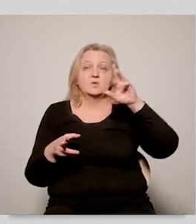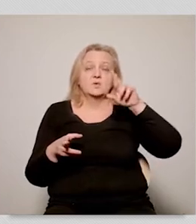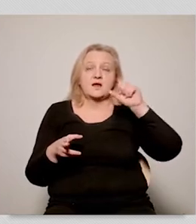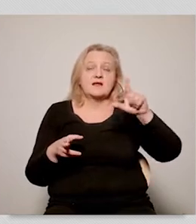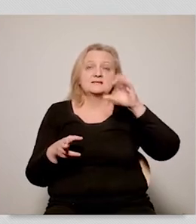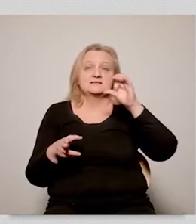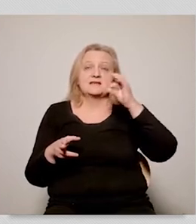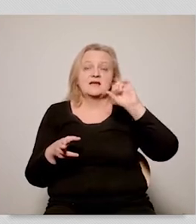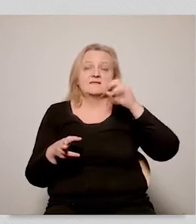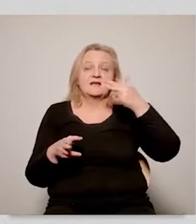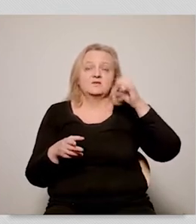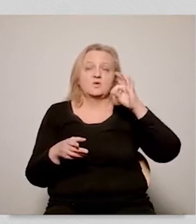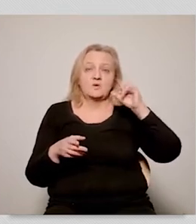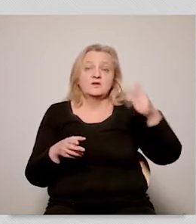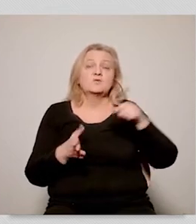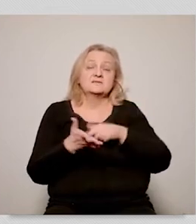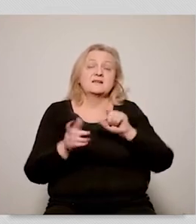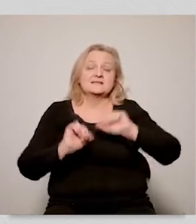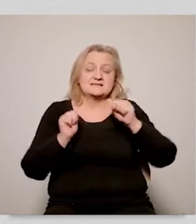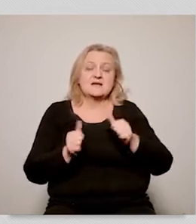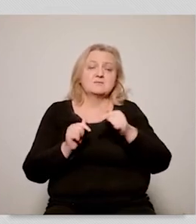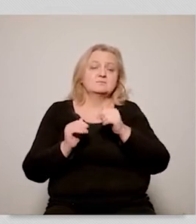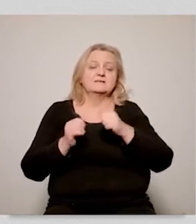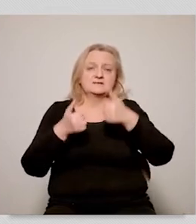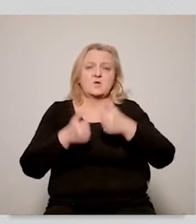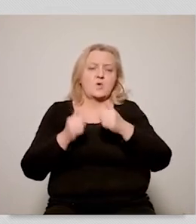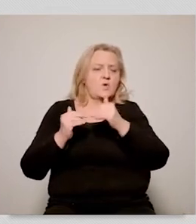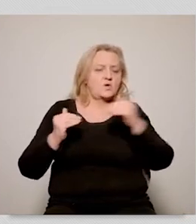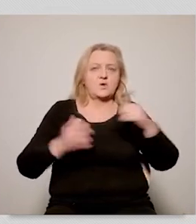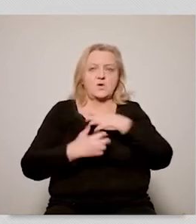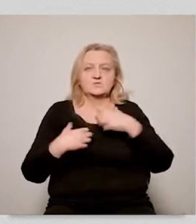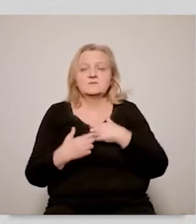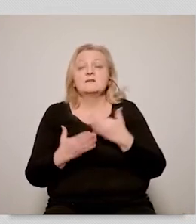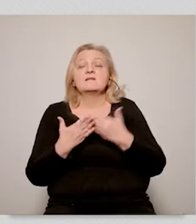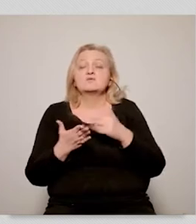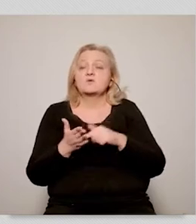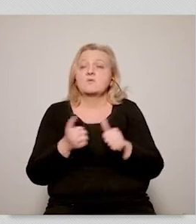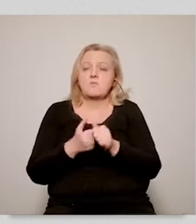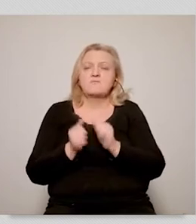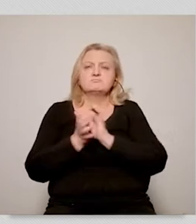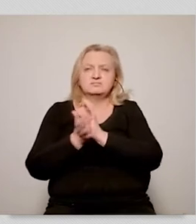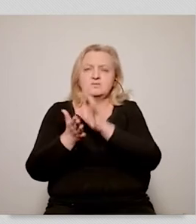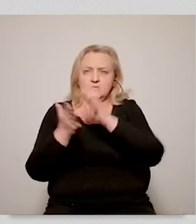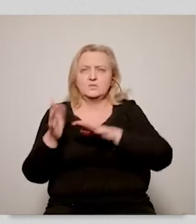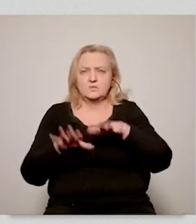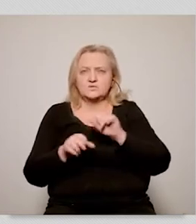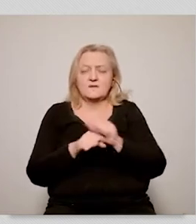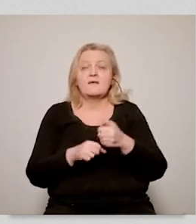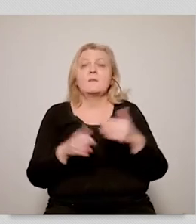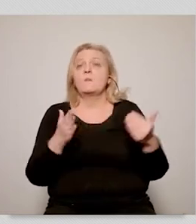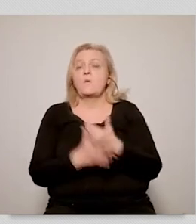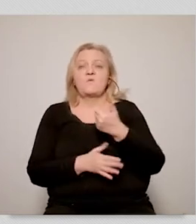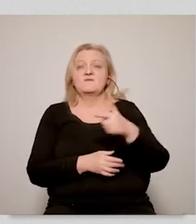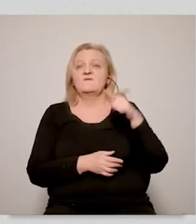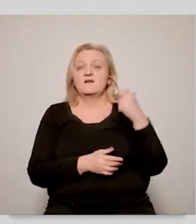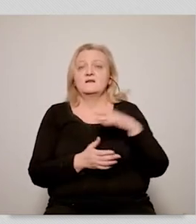phase of secular stagnation. Why we are going to have this problem? Why there